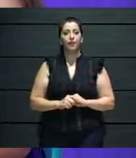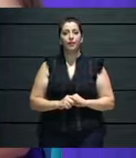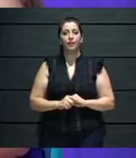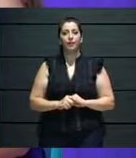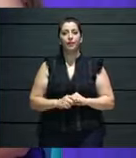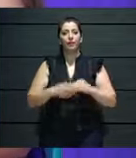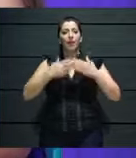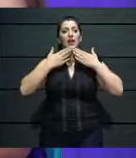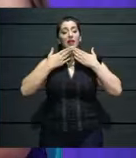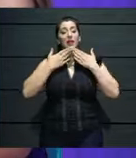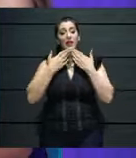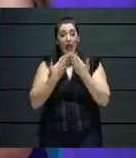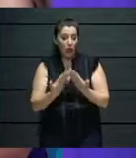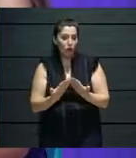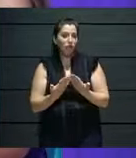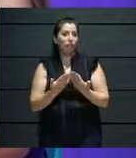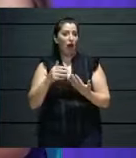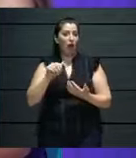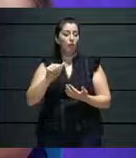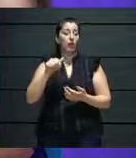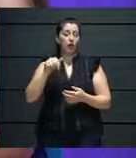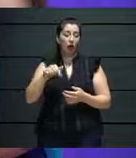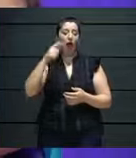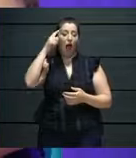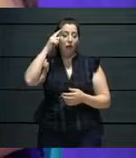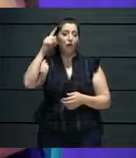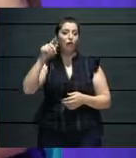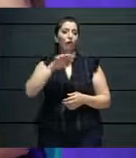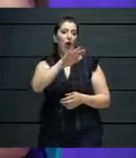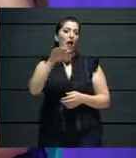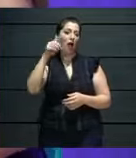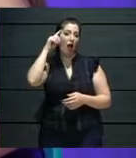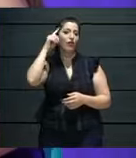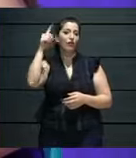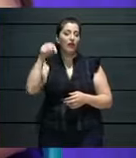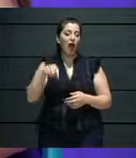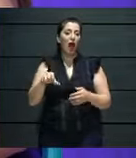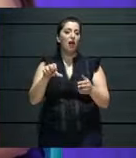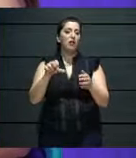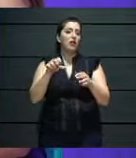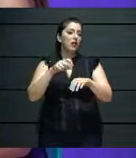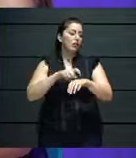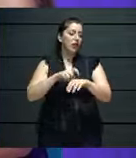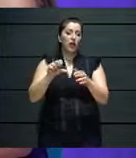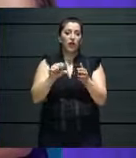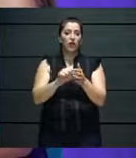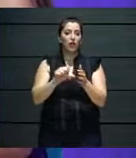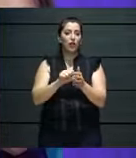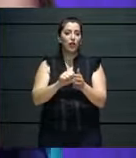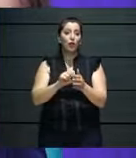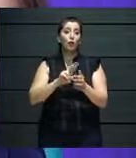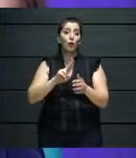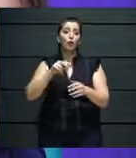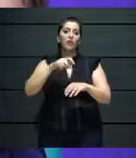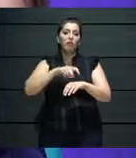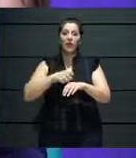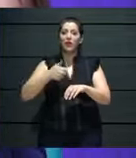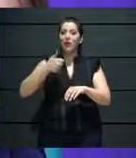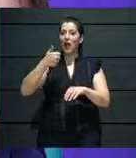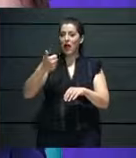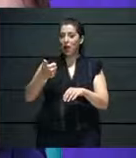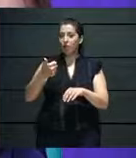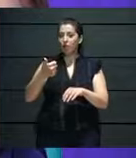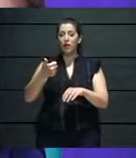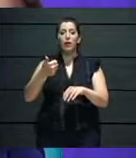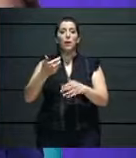a difficult time and it is a time to reinvent ourselves, to reinvent our practice and to go beyond what